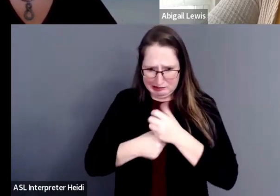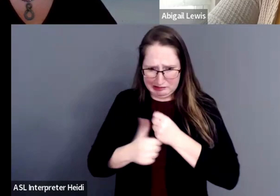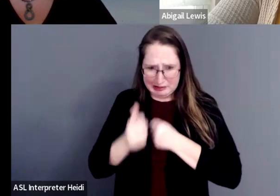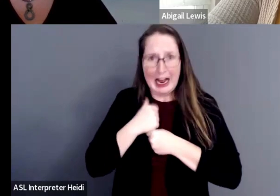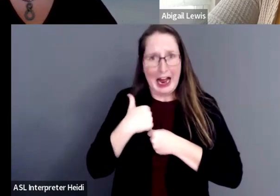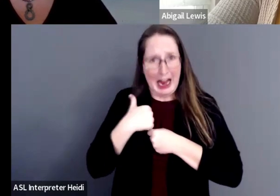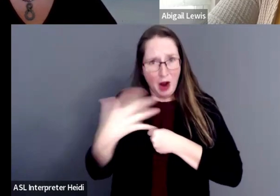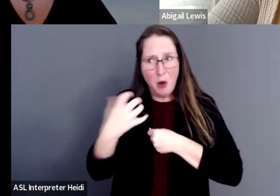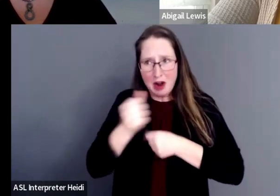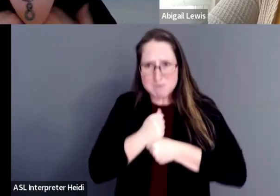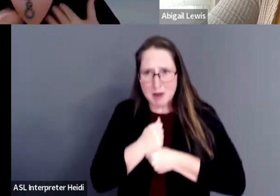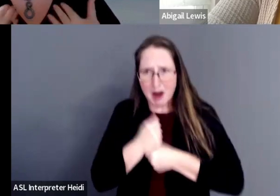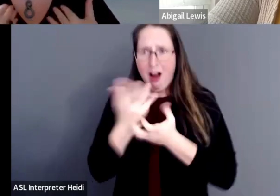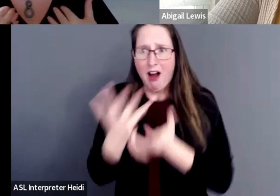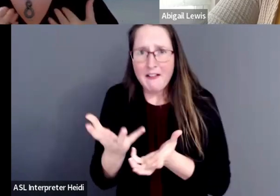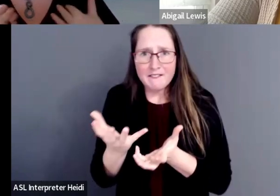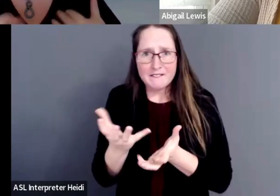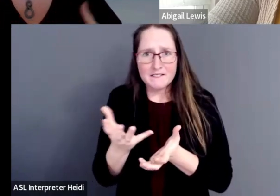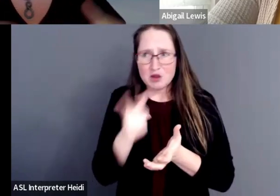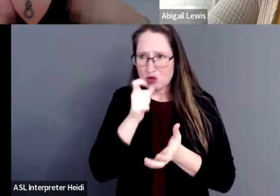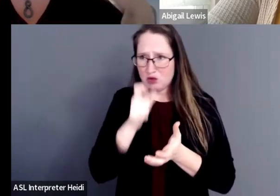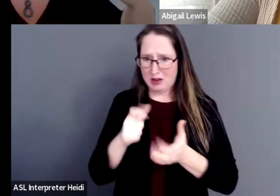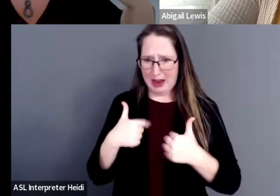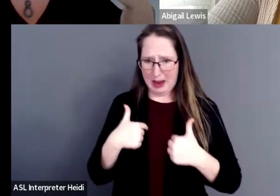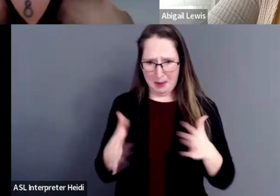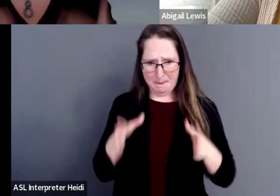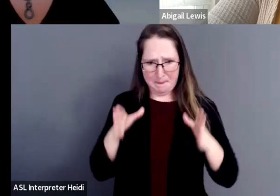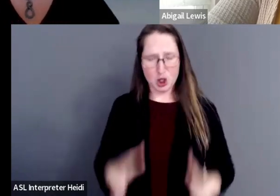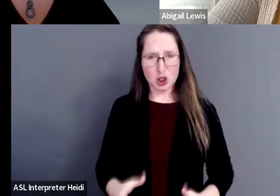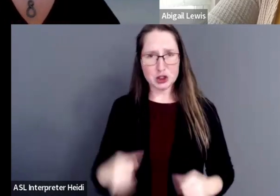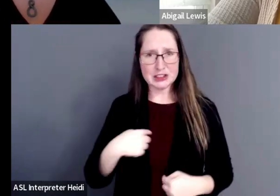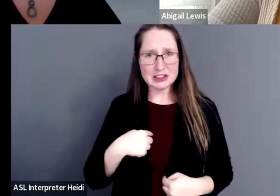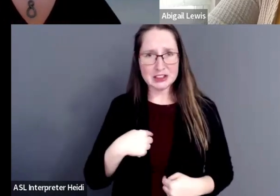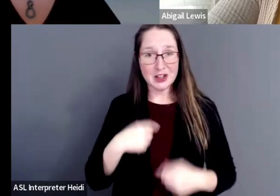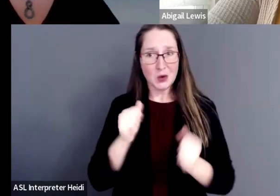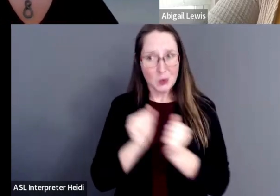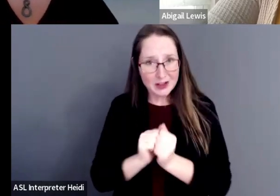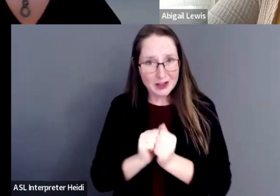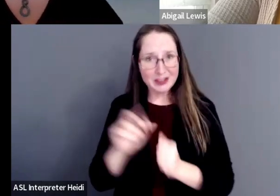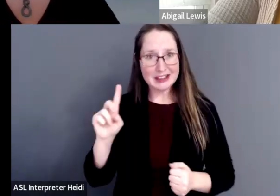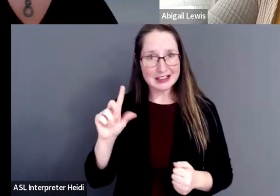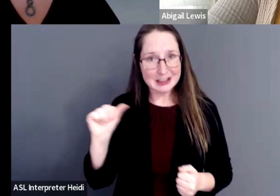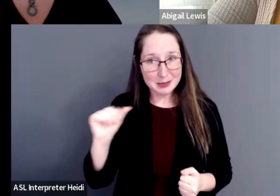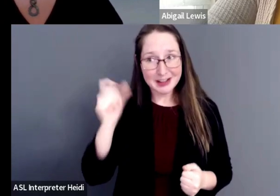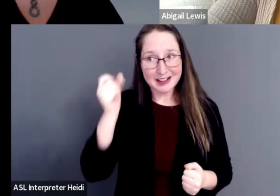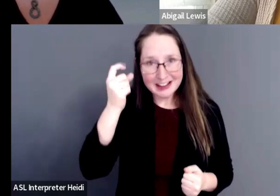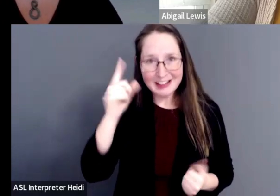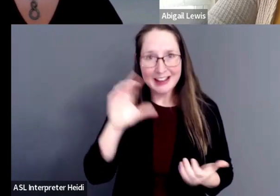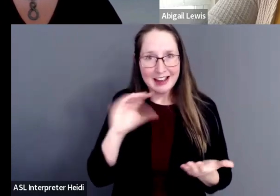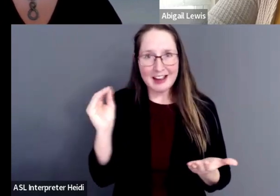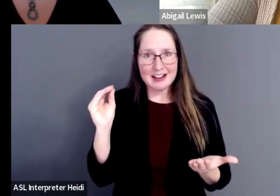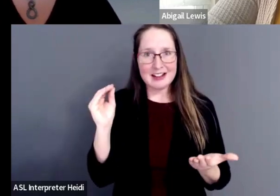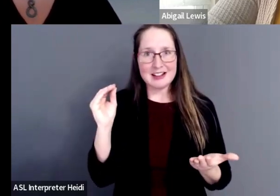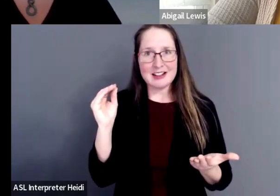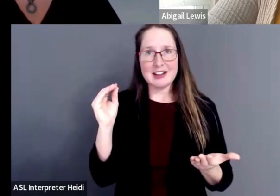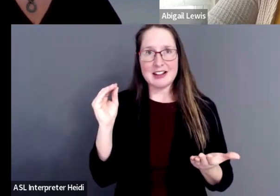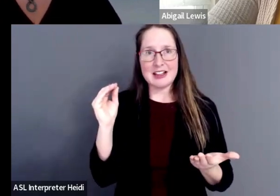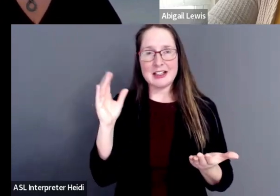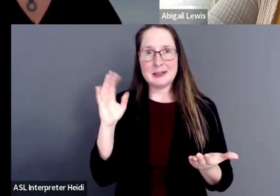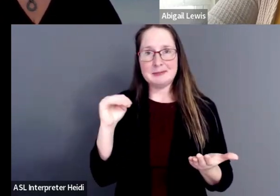it's like to have a person, or be a person rather, with a disability and be